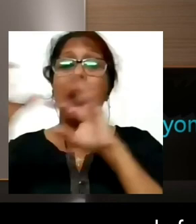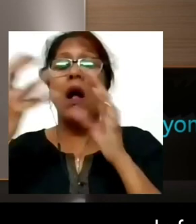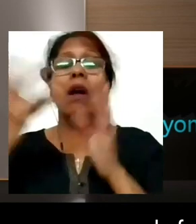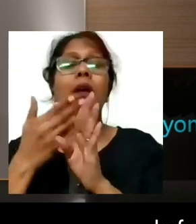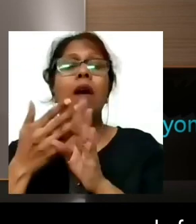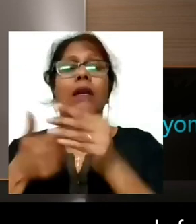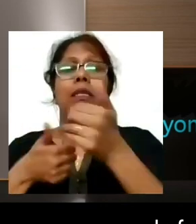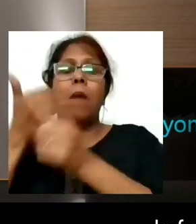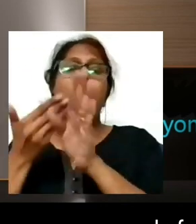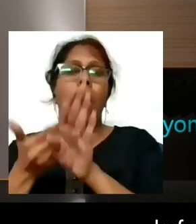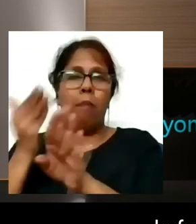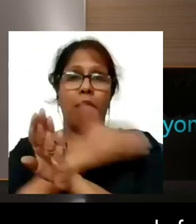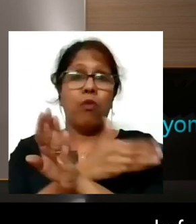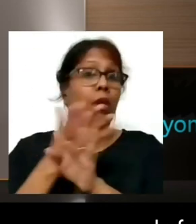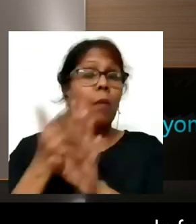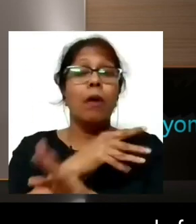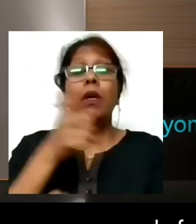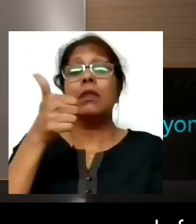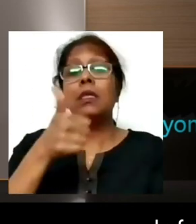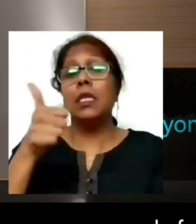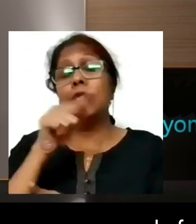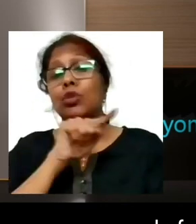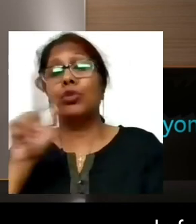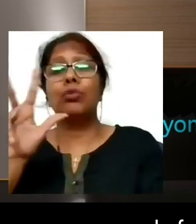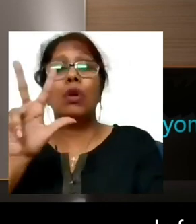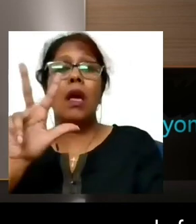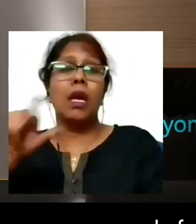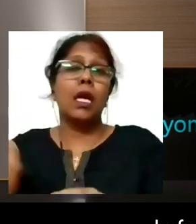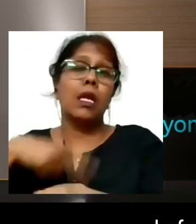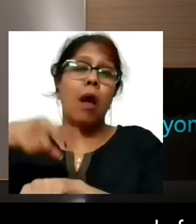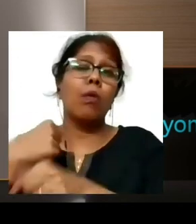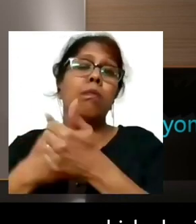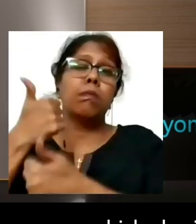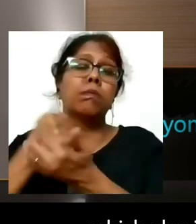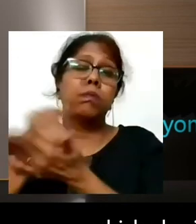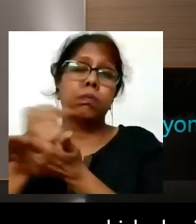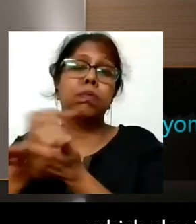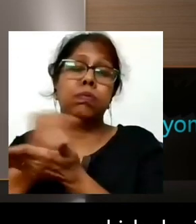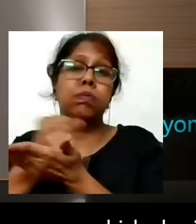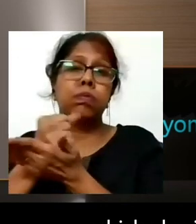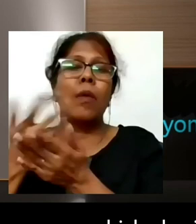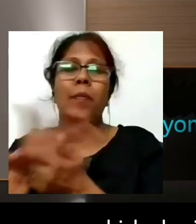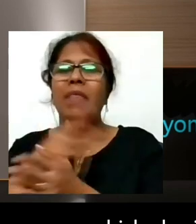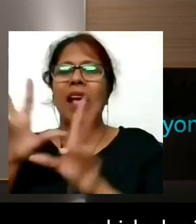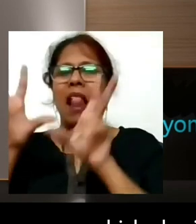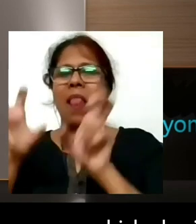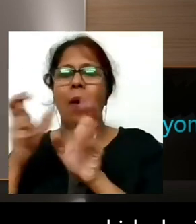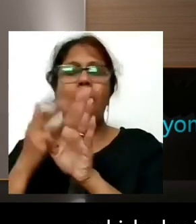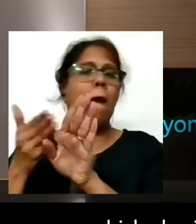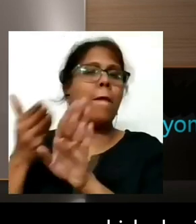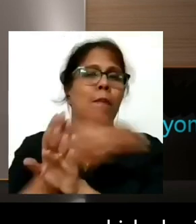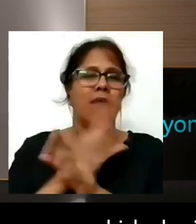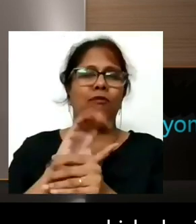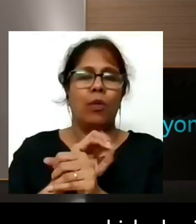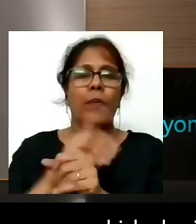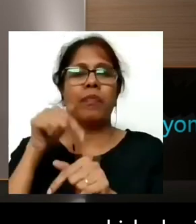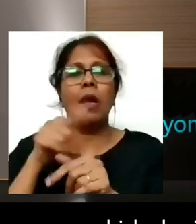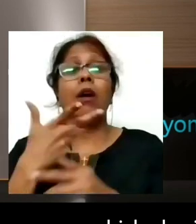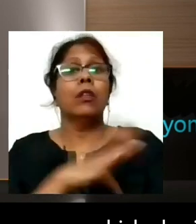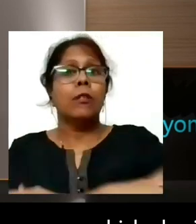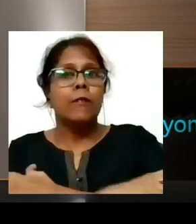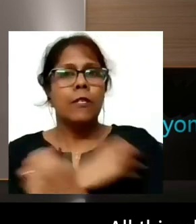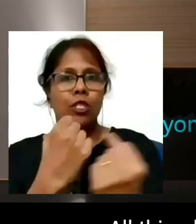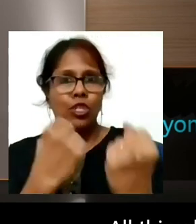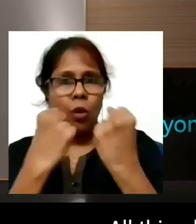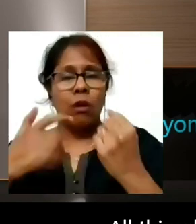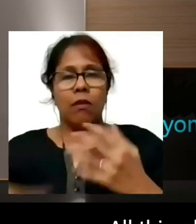I would put in six to eight hours every day, which also included, of course, my gym sessions and strengthening sessions.